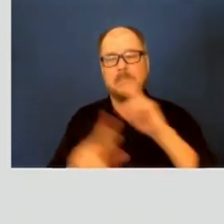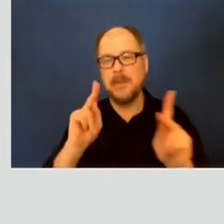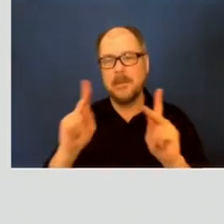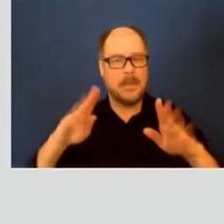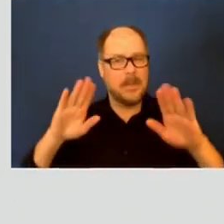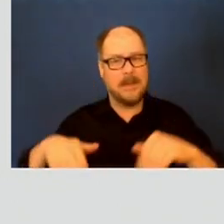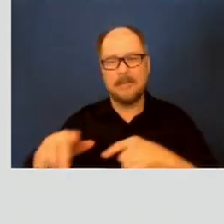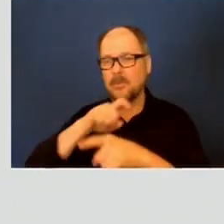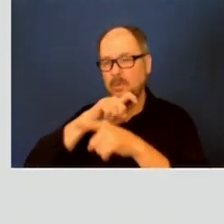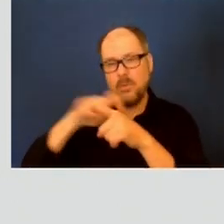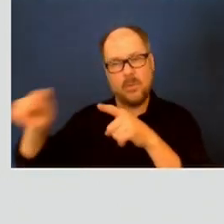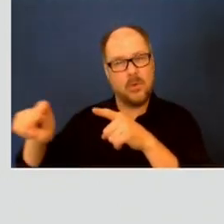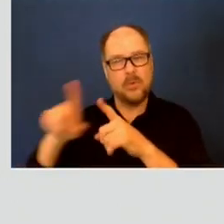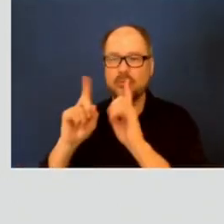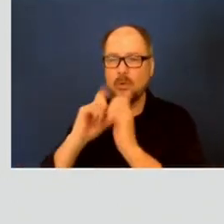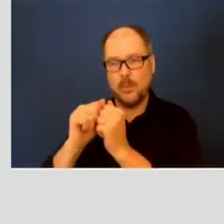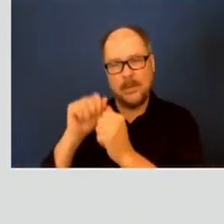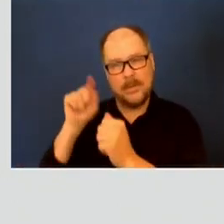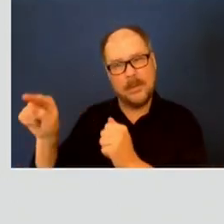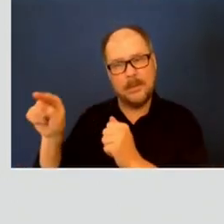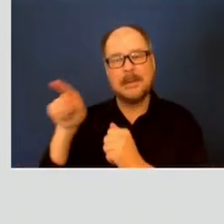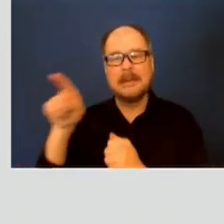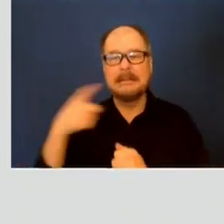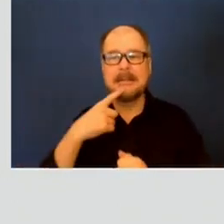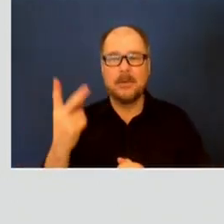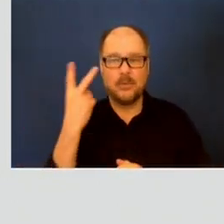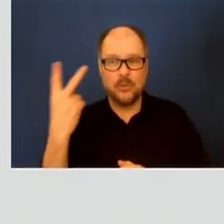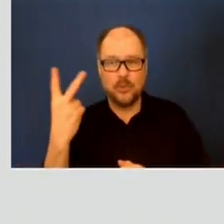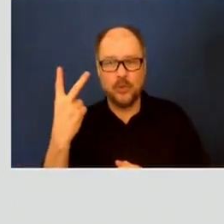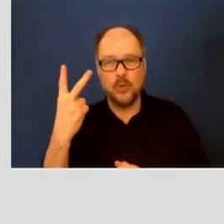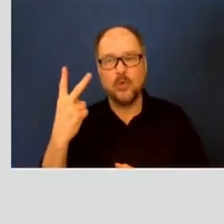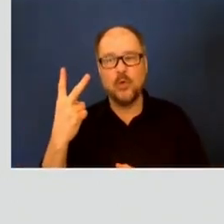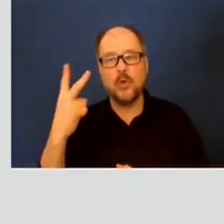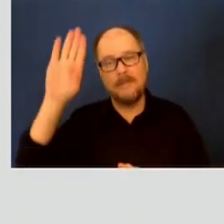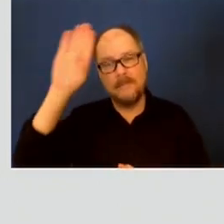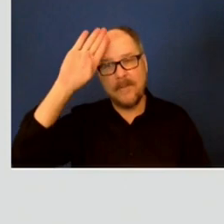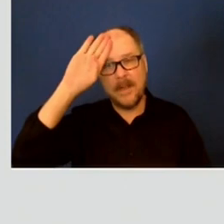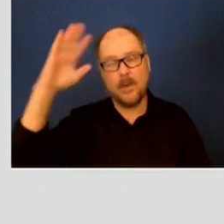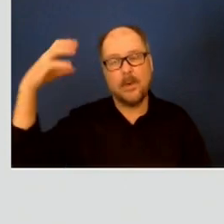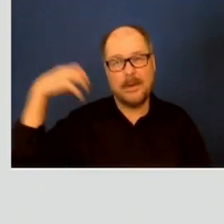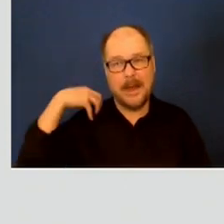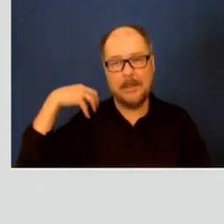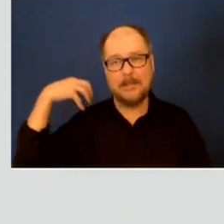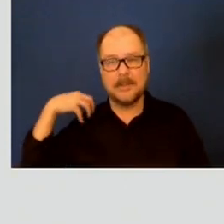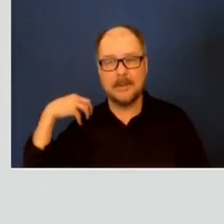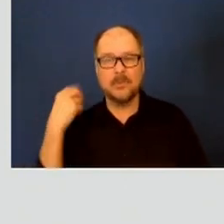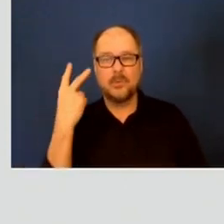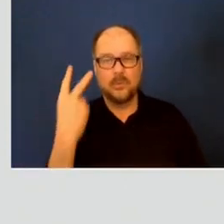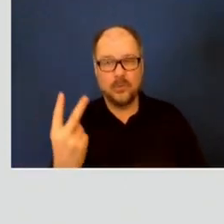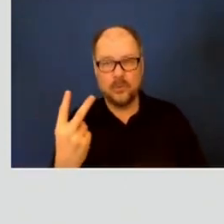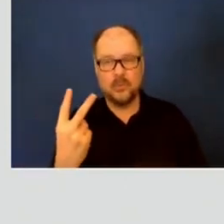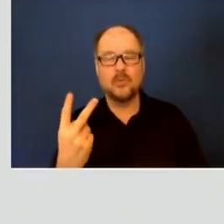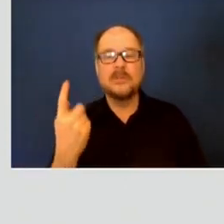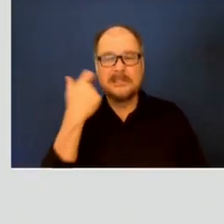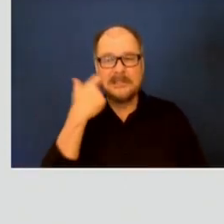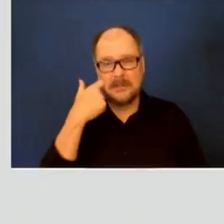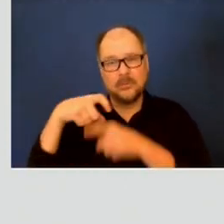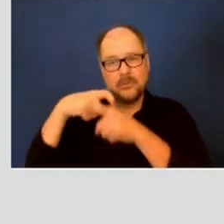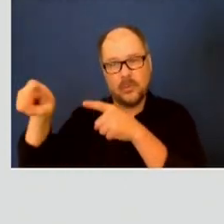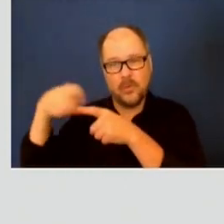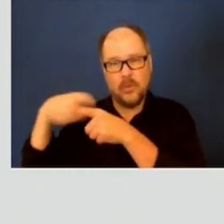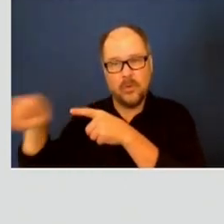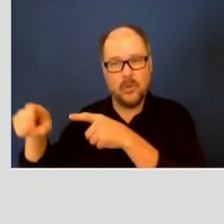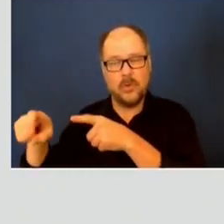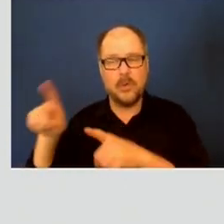that ever spoke to him were two separate fire captains that reached out to him, including one late in the night of the order.